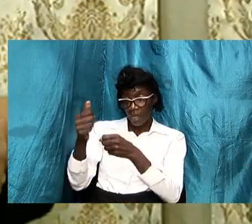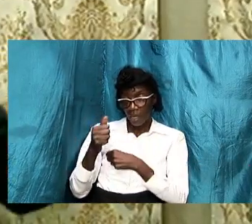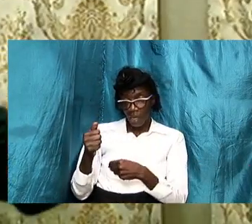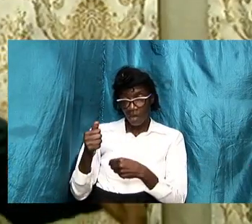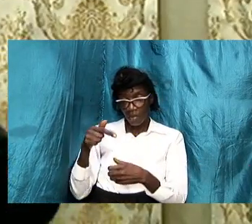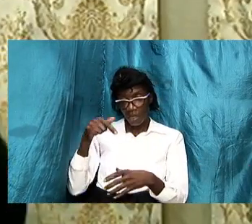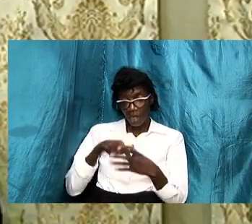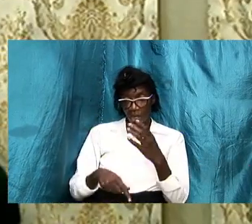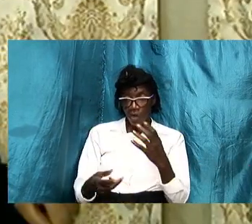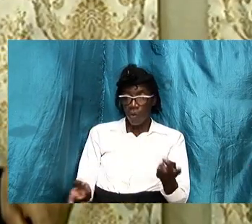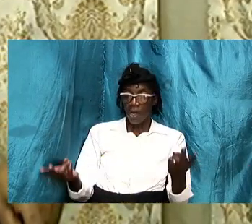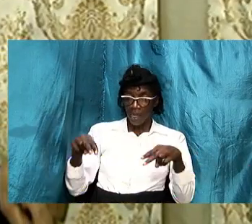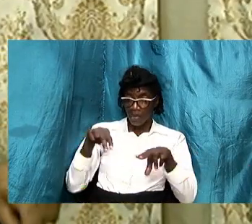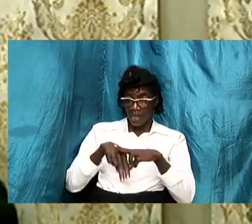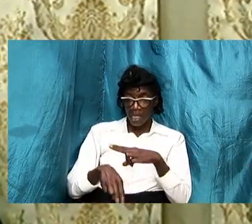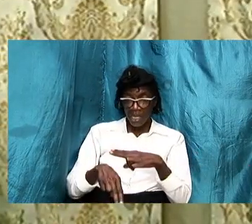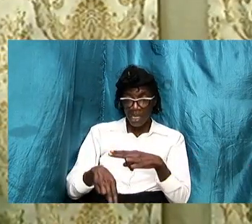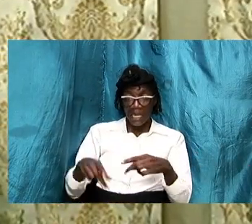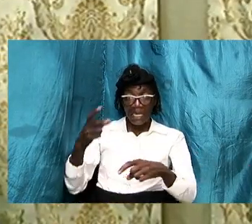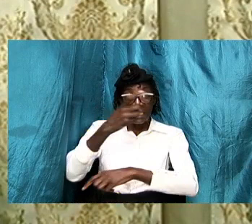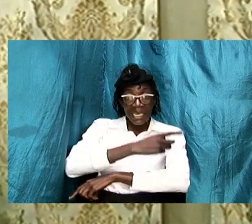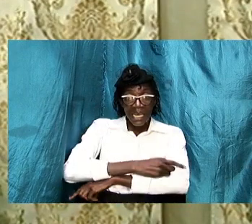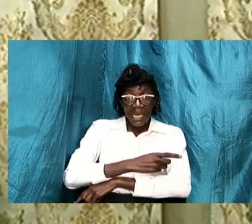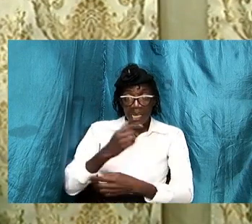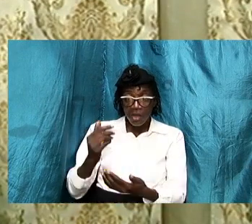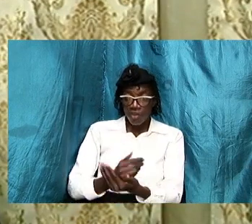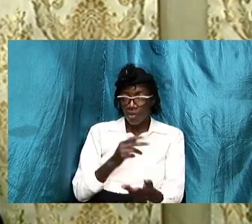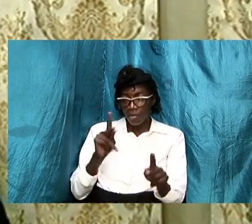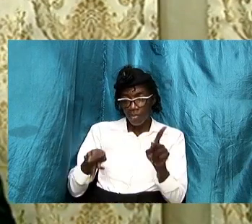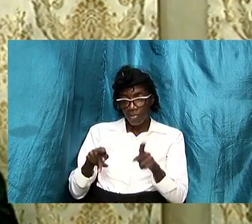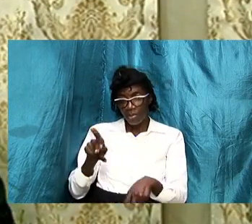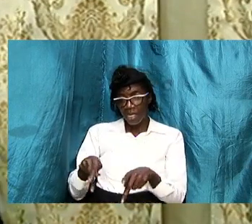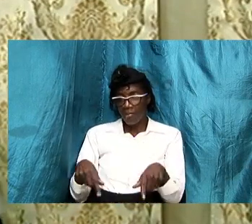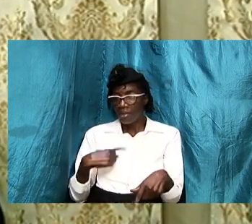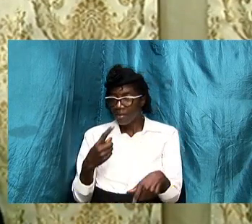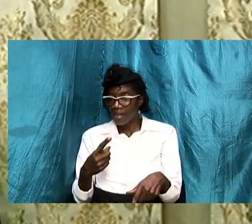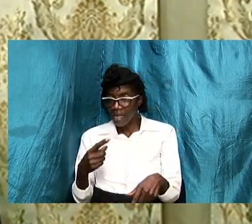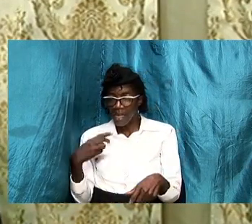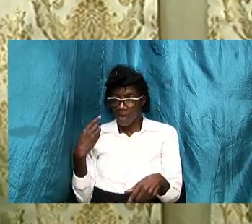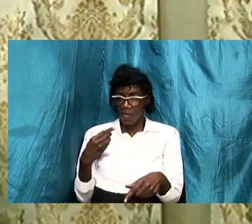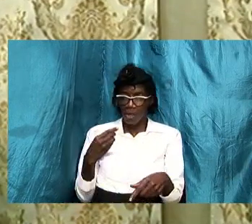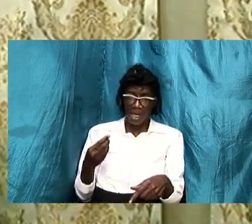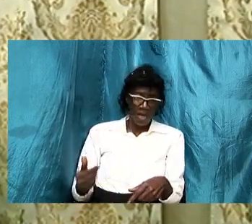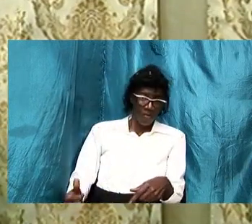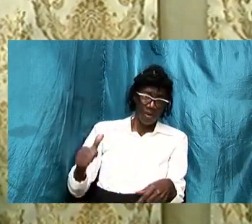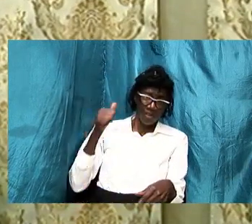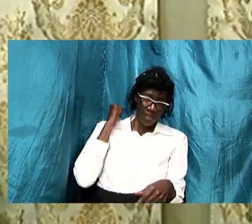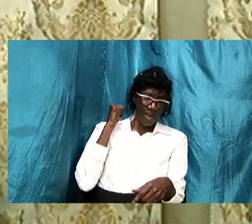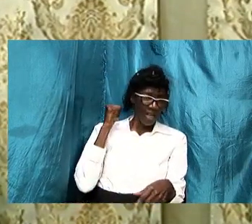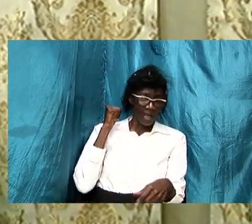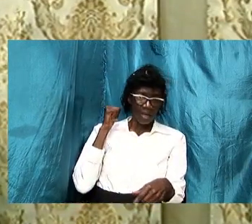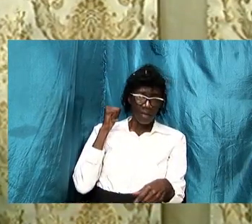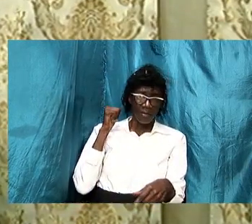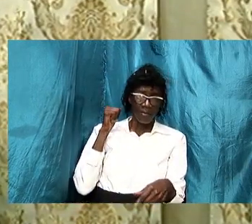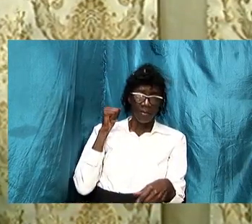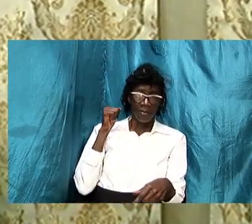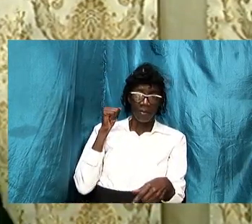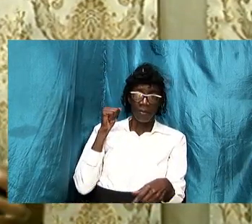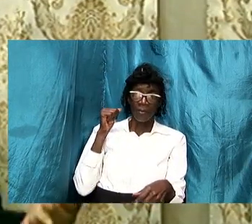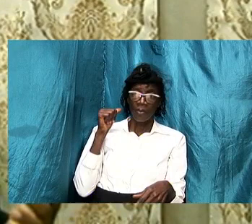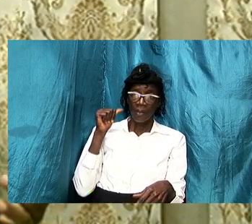is happening in the culture of the day so the folks are saying we reject ladies and these are some feminine